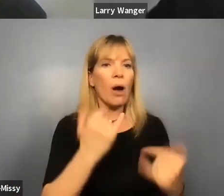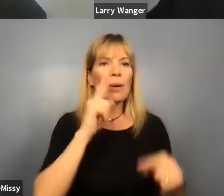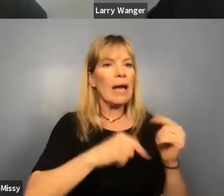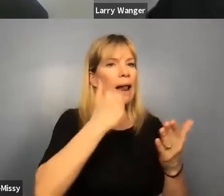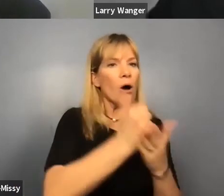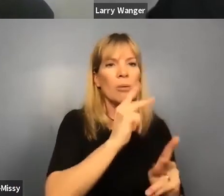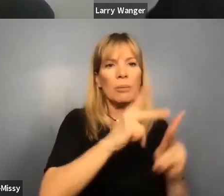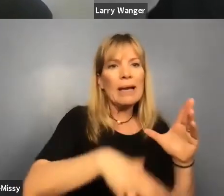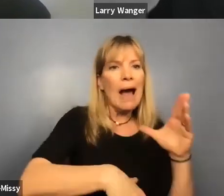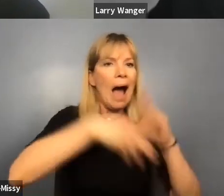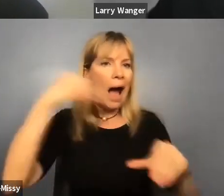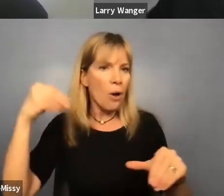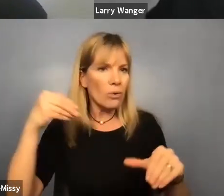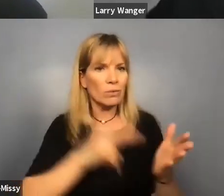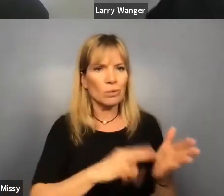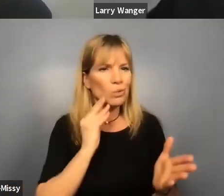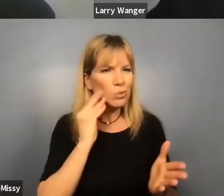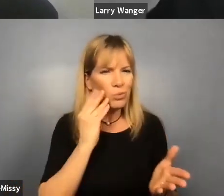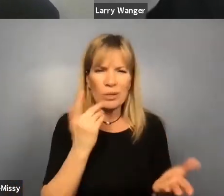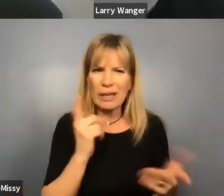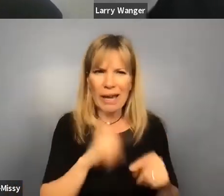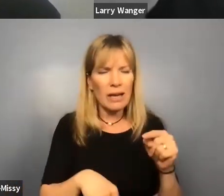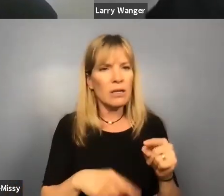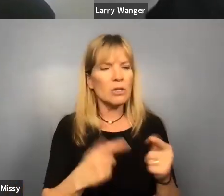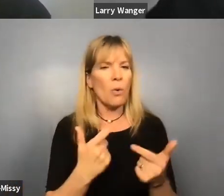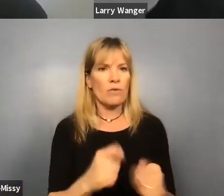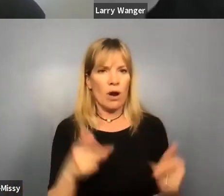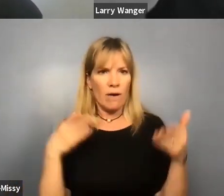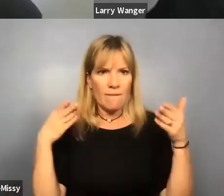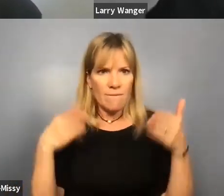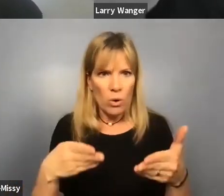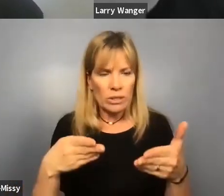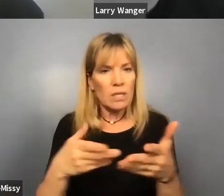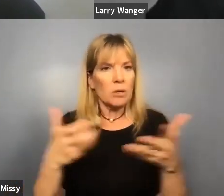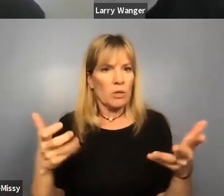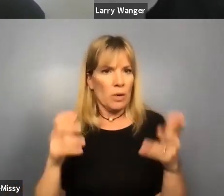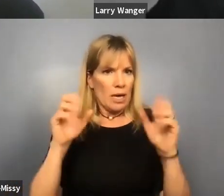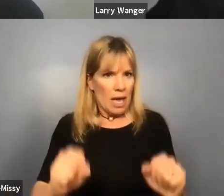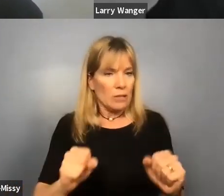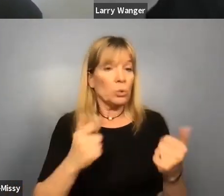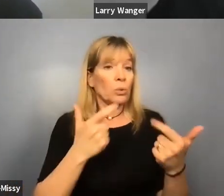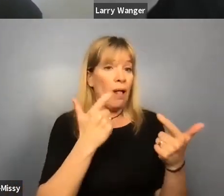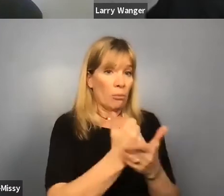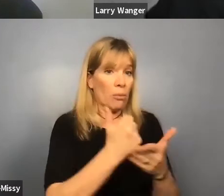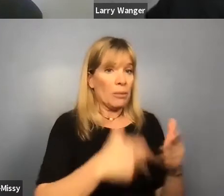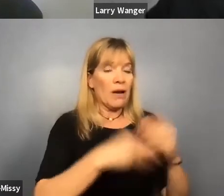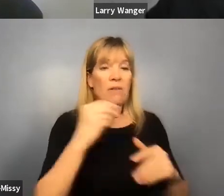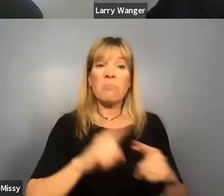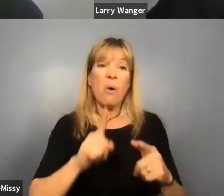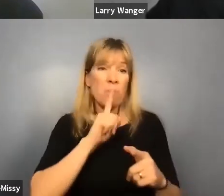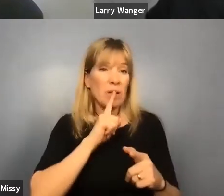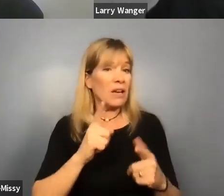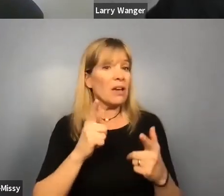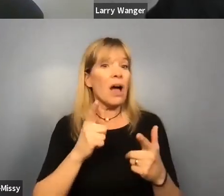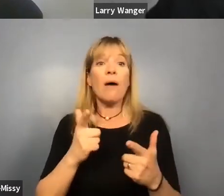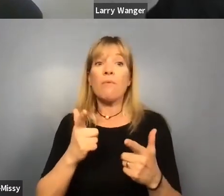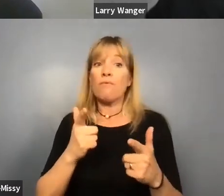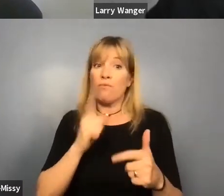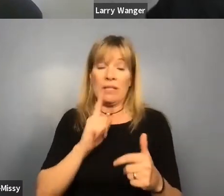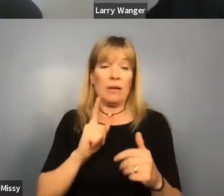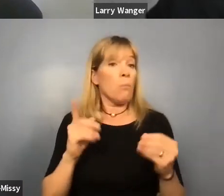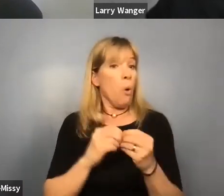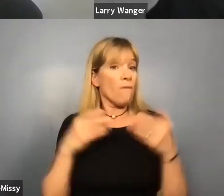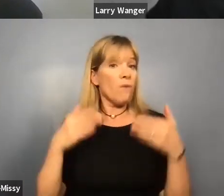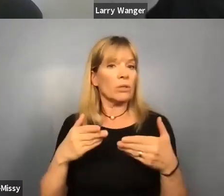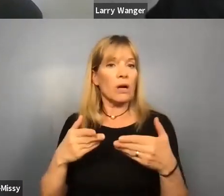Um, so we've really tried to focus our efforts where we can on doing that, but more so on preventing folks from ever entering those